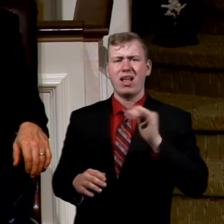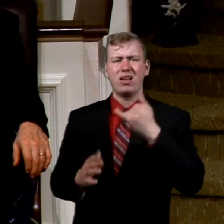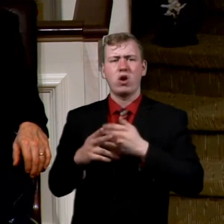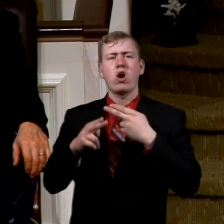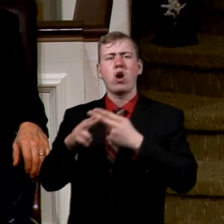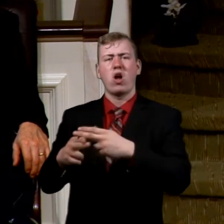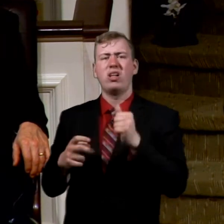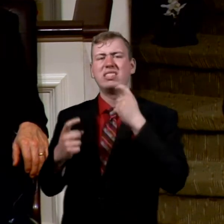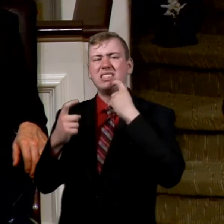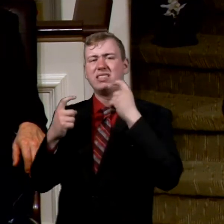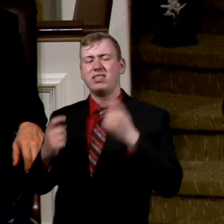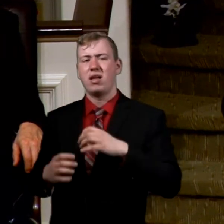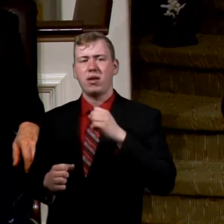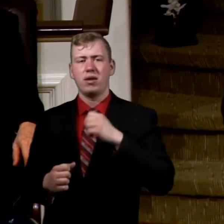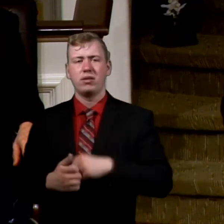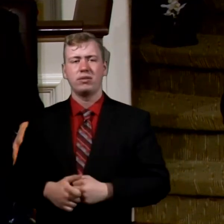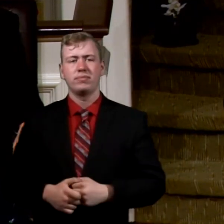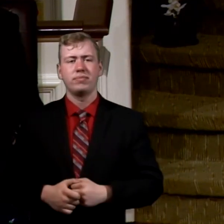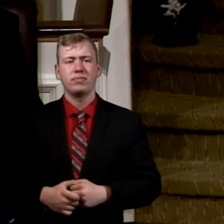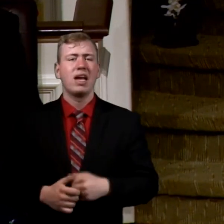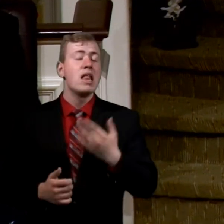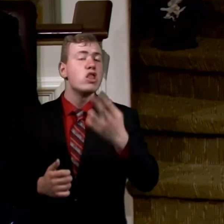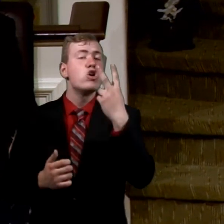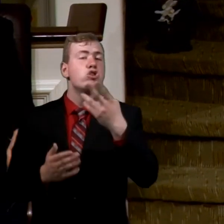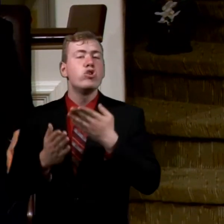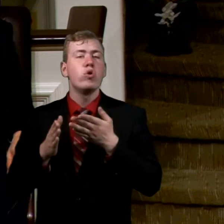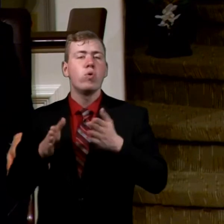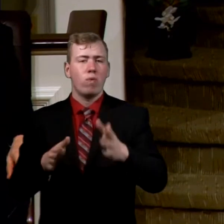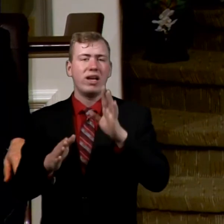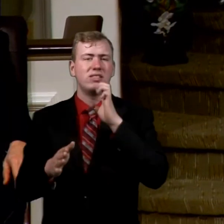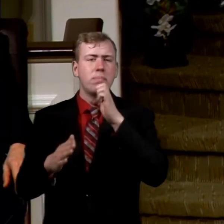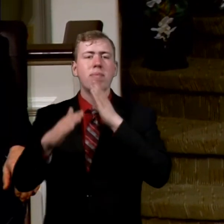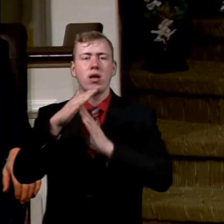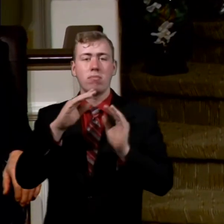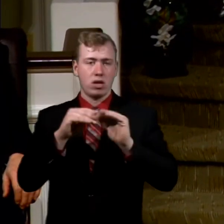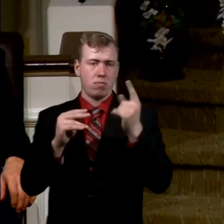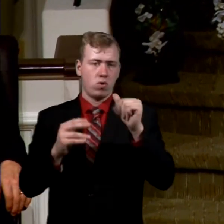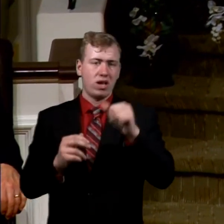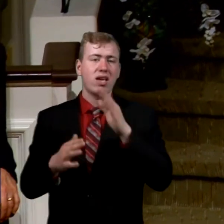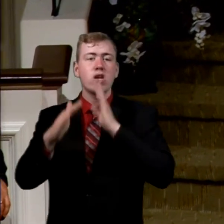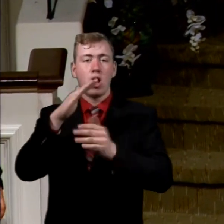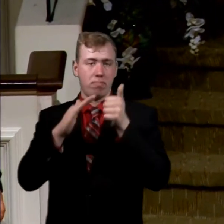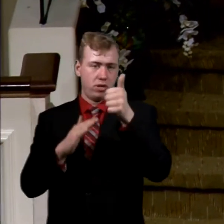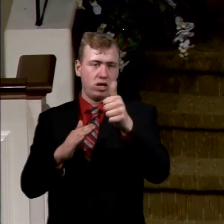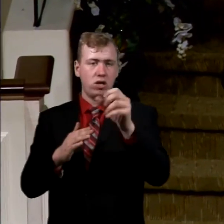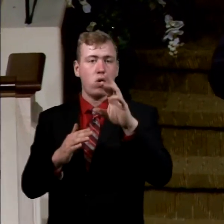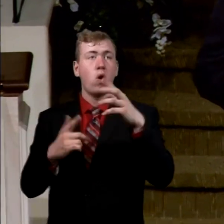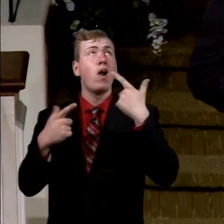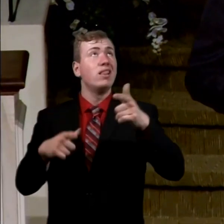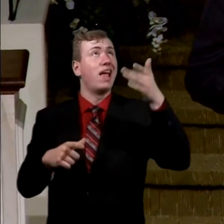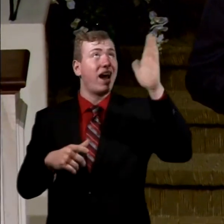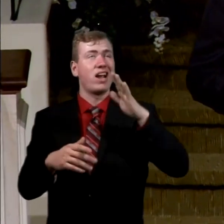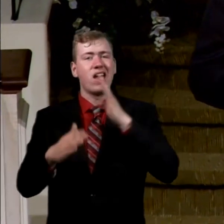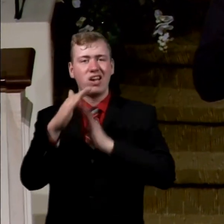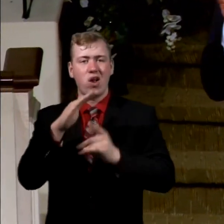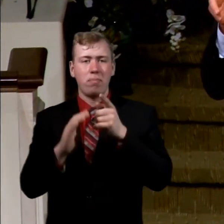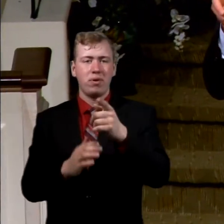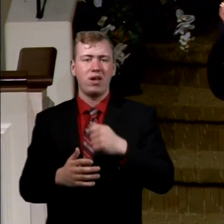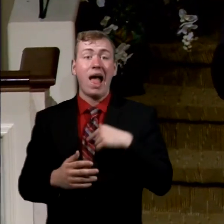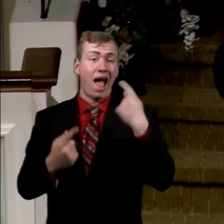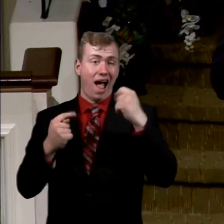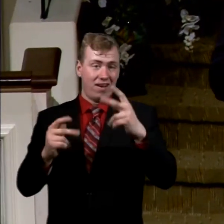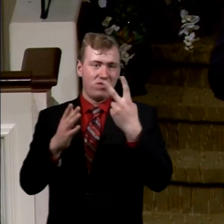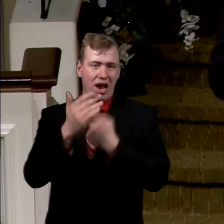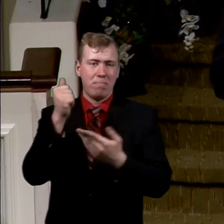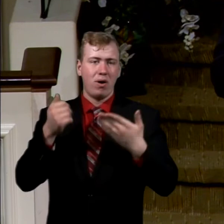Humility is a lesson we can learn. You know, there's two ways to humble, be humble. Number one, you can humble yourself or you can let God do it. I've tried both